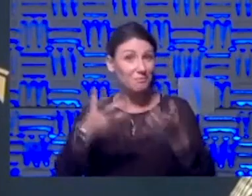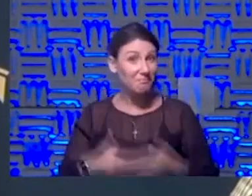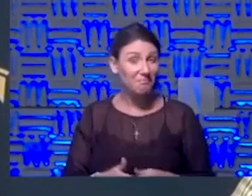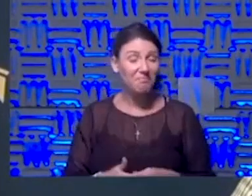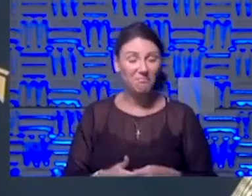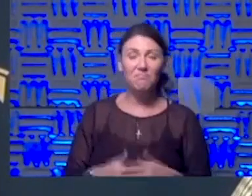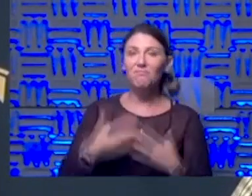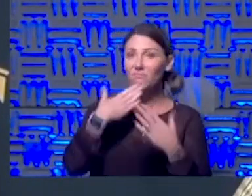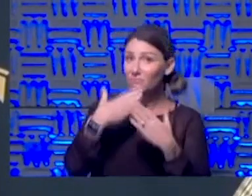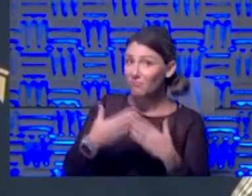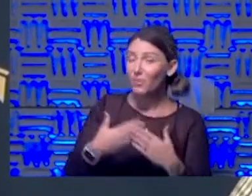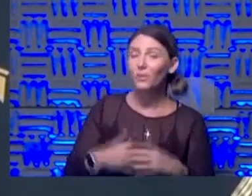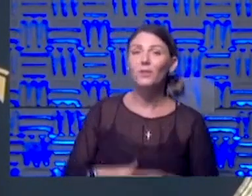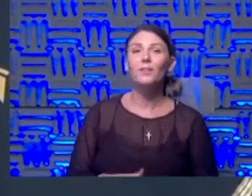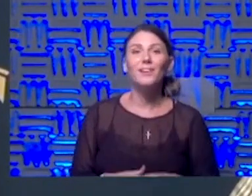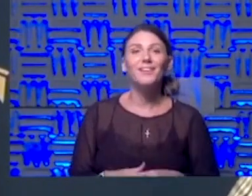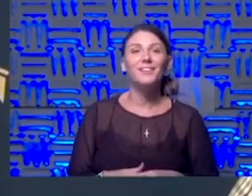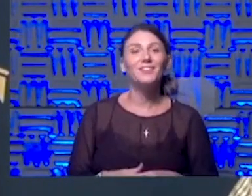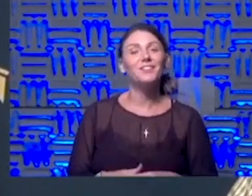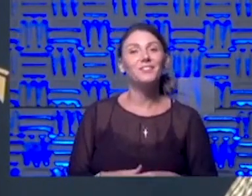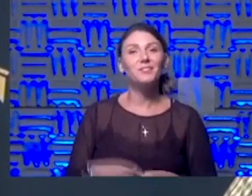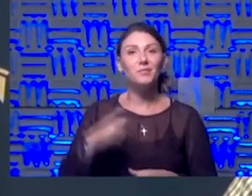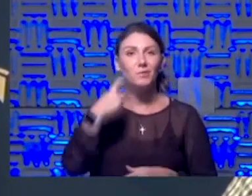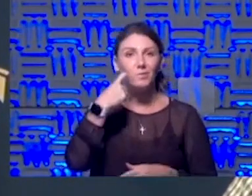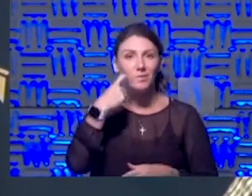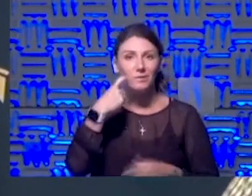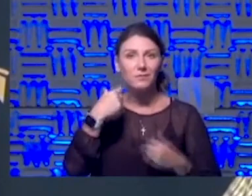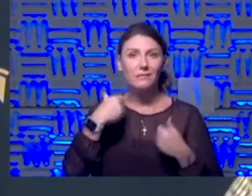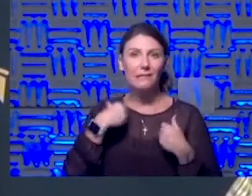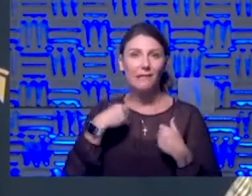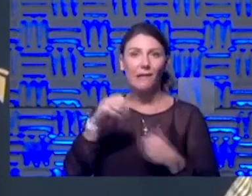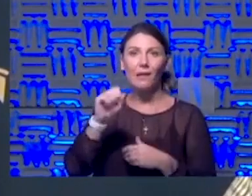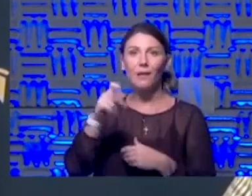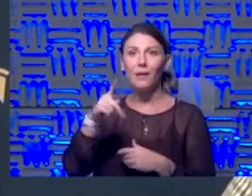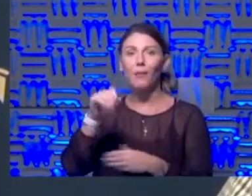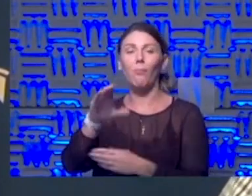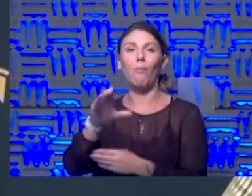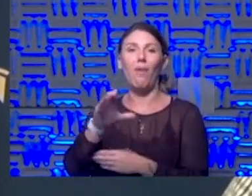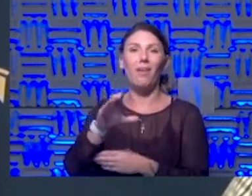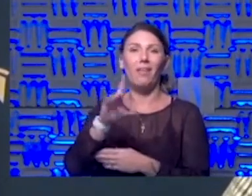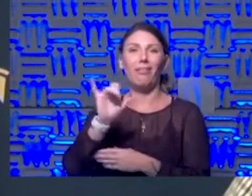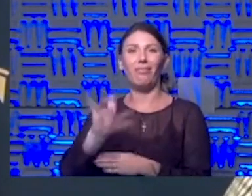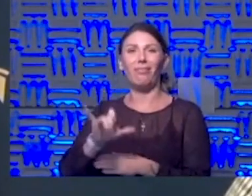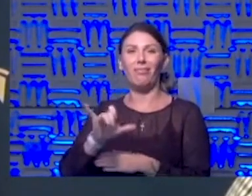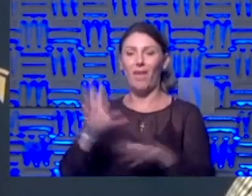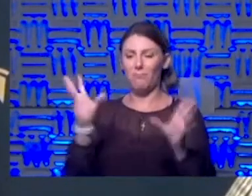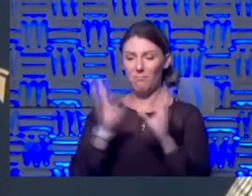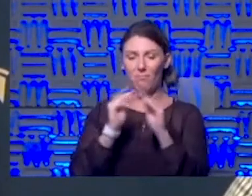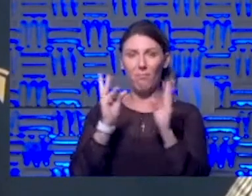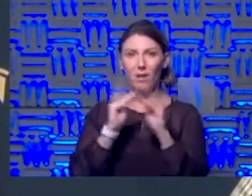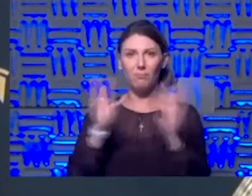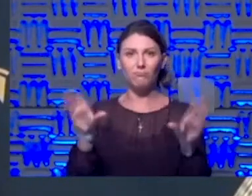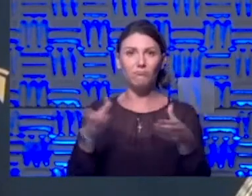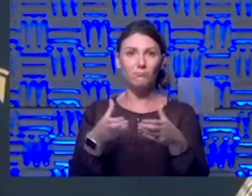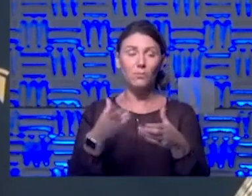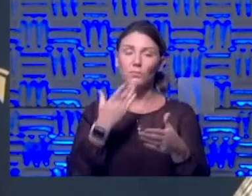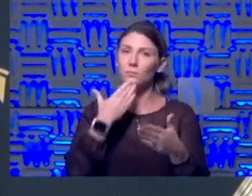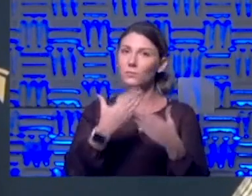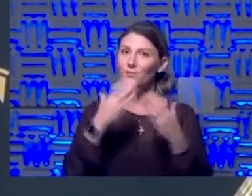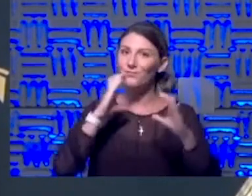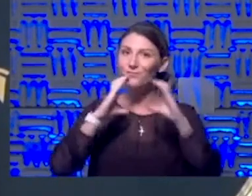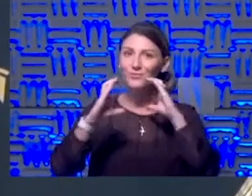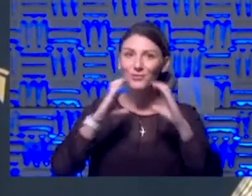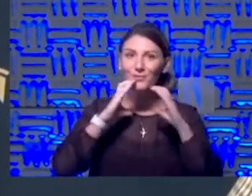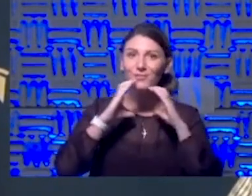It's good. We recently had our APIC Kin City Chapter meeting, and we were able to have a really good conversation with